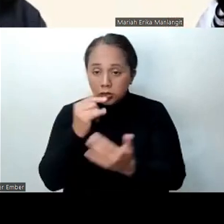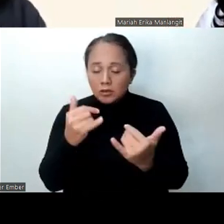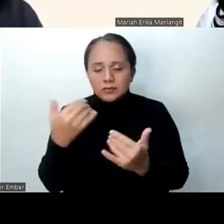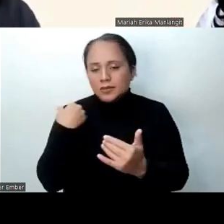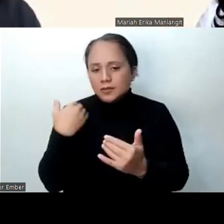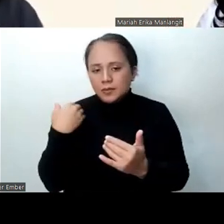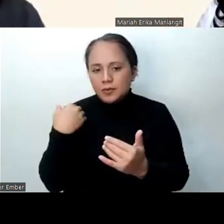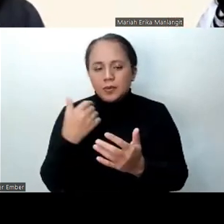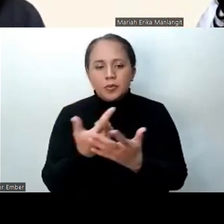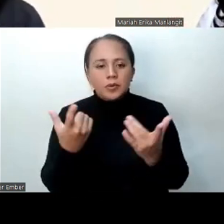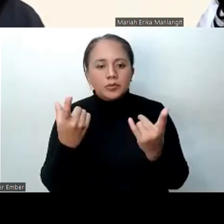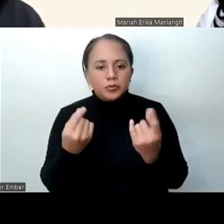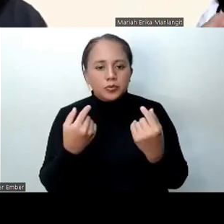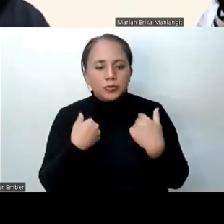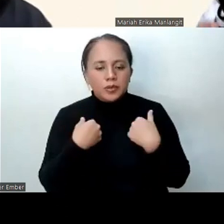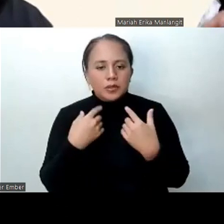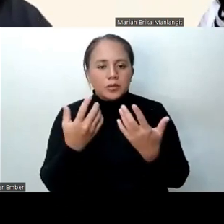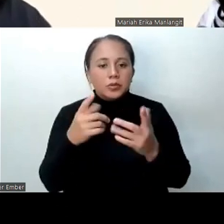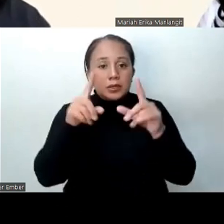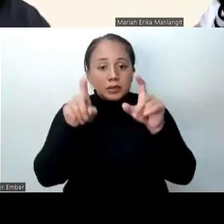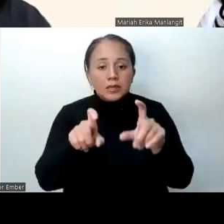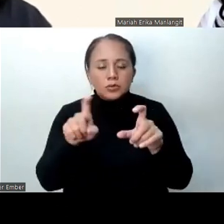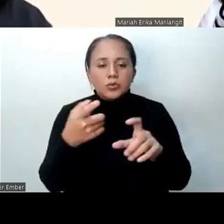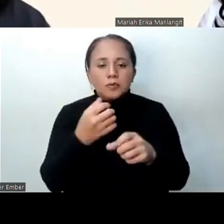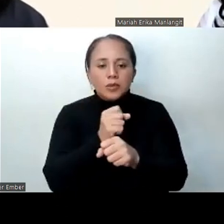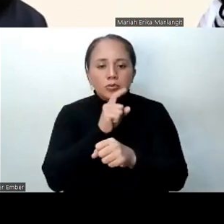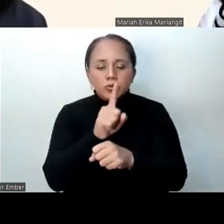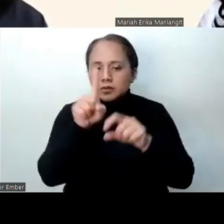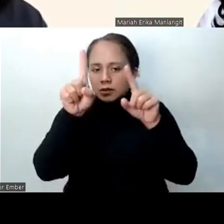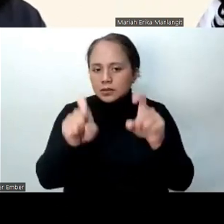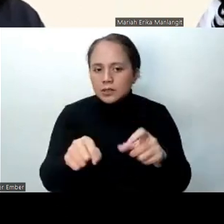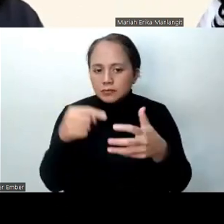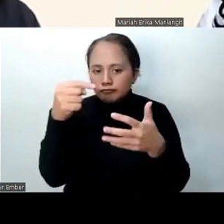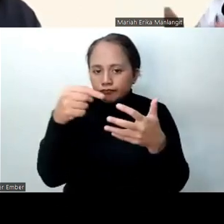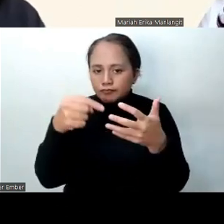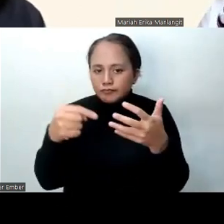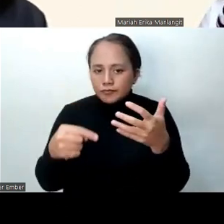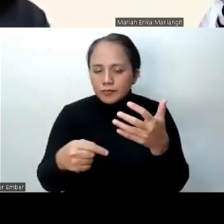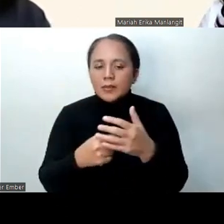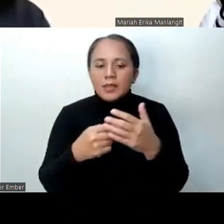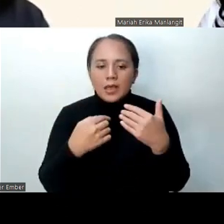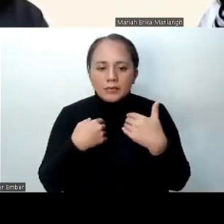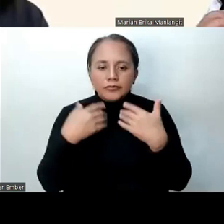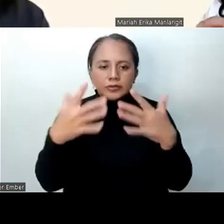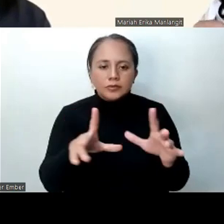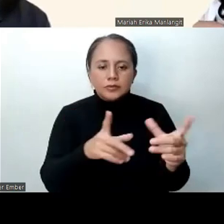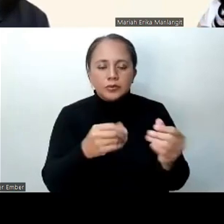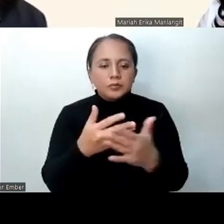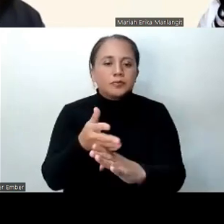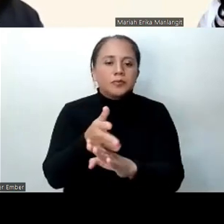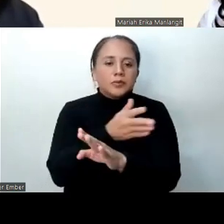properties that we tested were just to ensure that the test items, as they performed before,